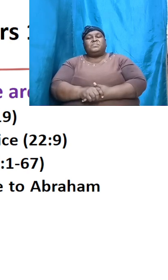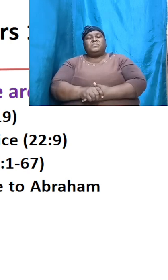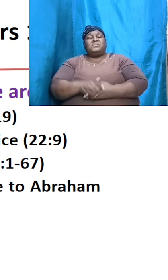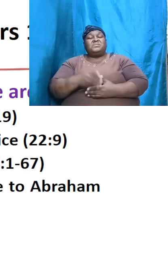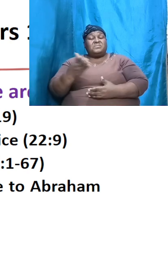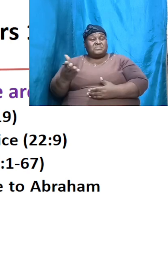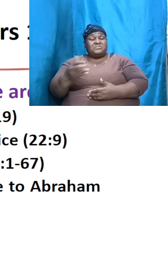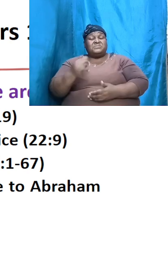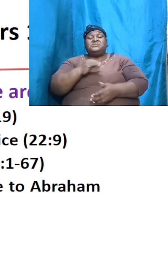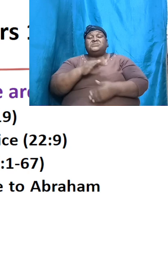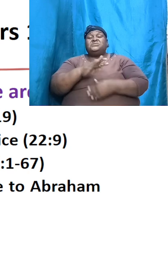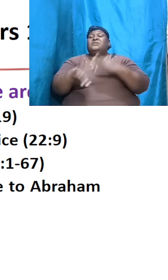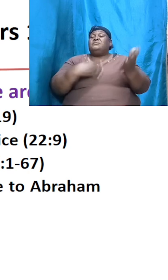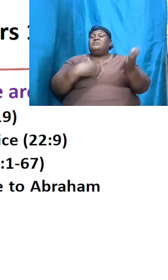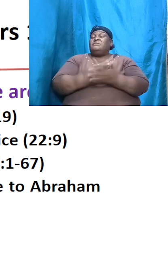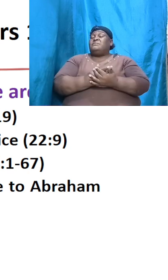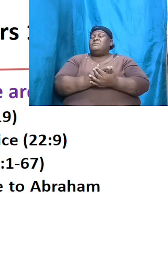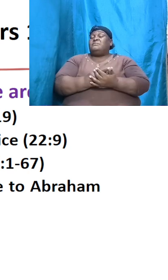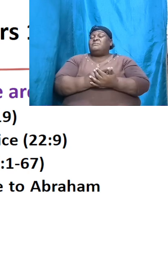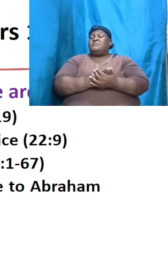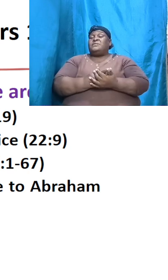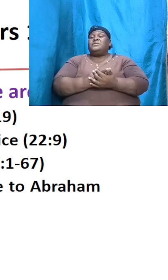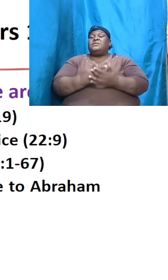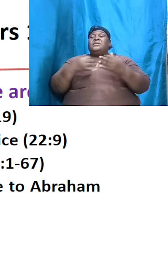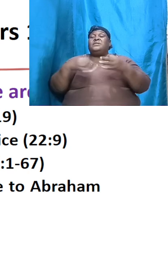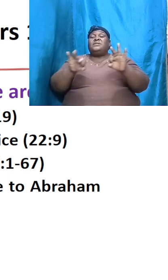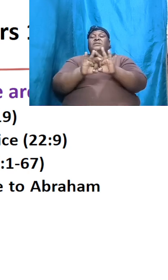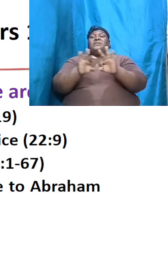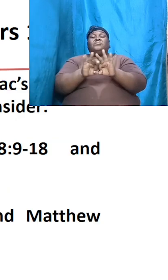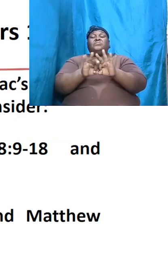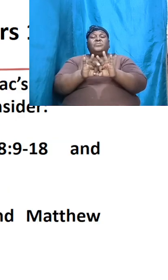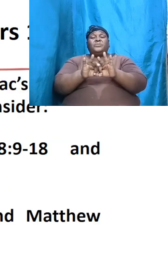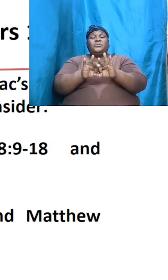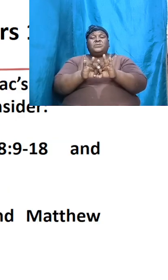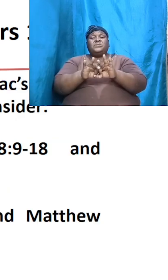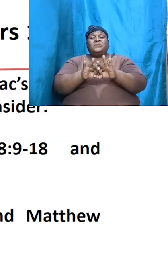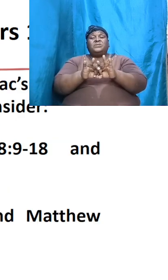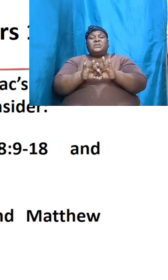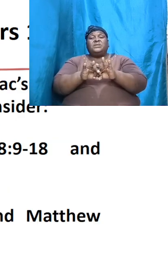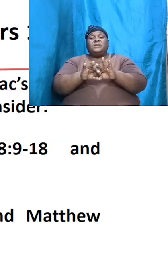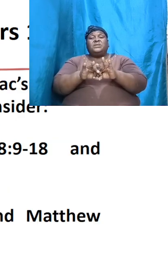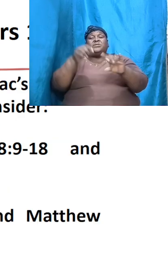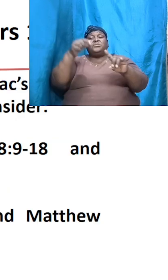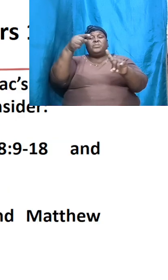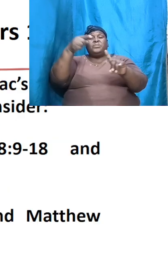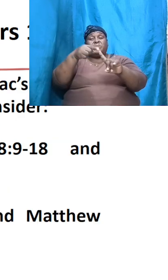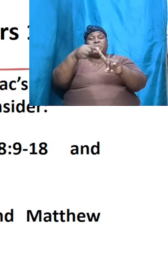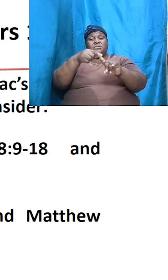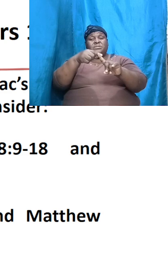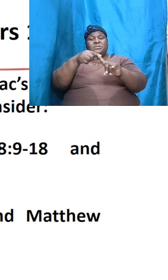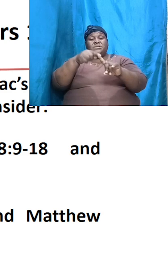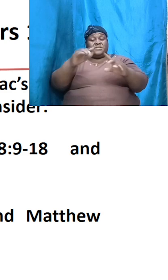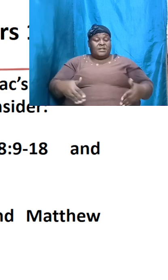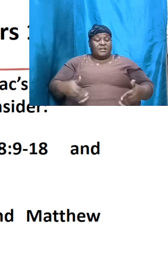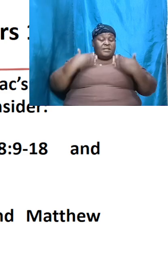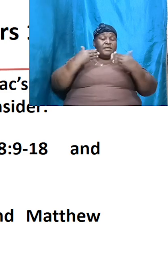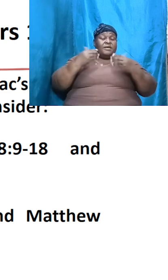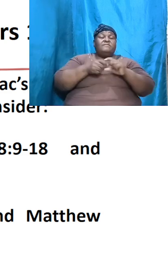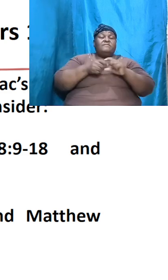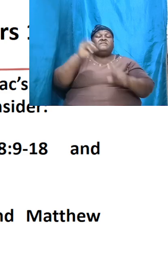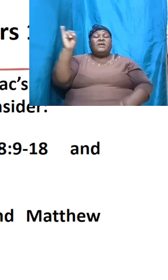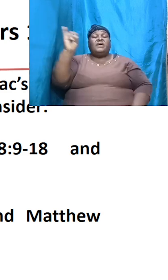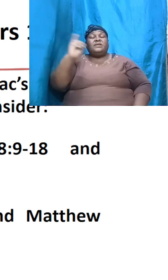all brothers and sisters important points in the life of Isaac